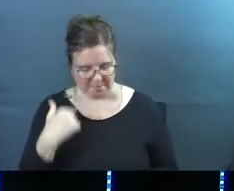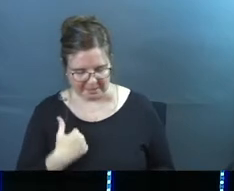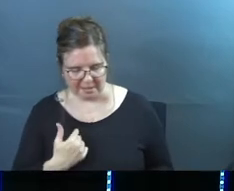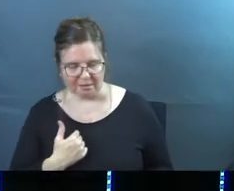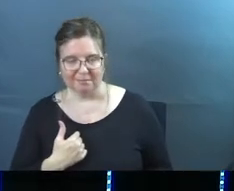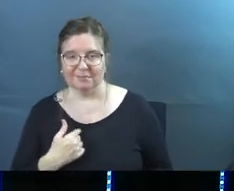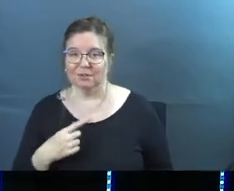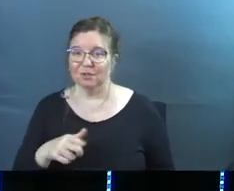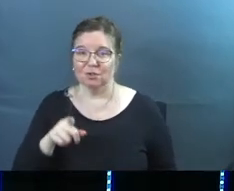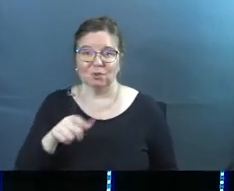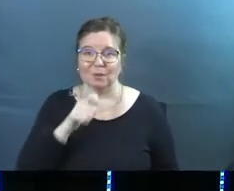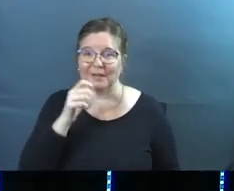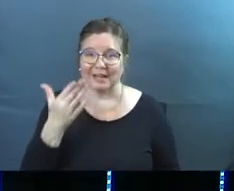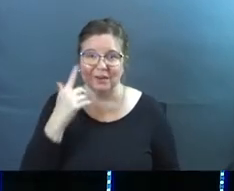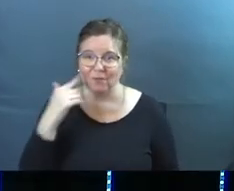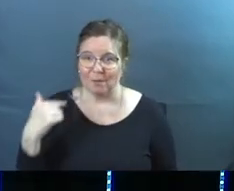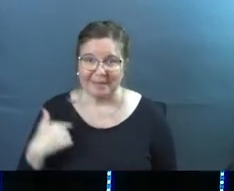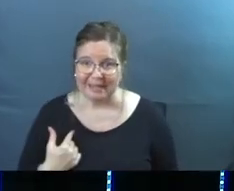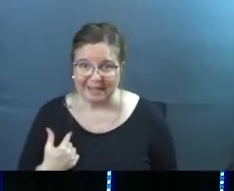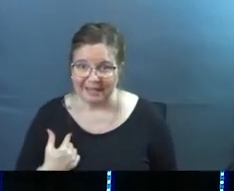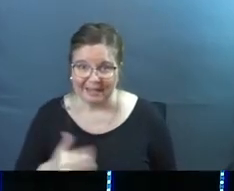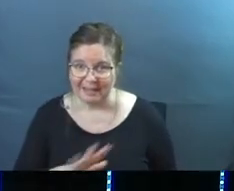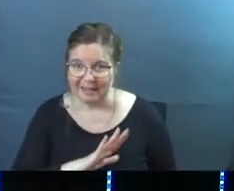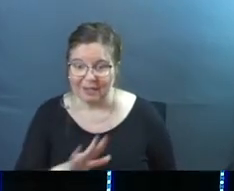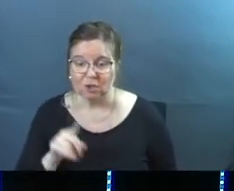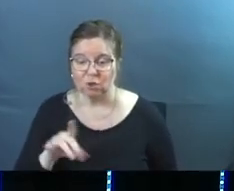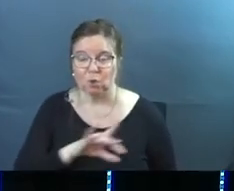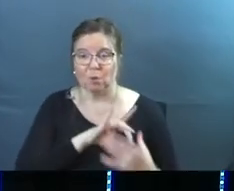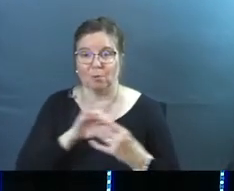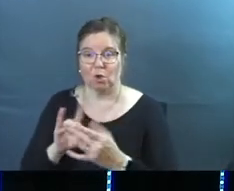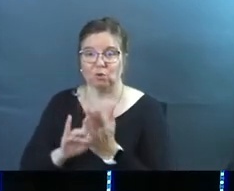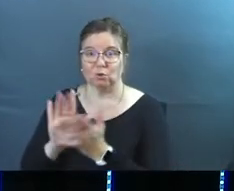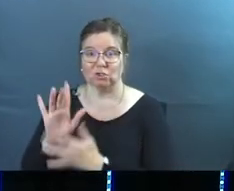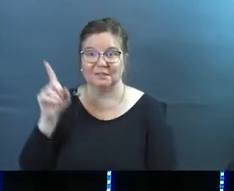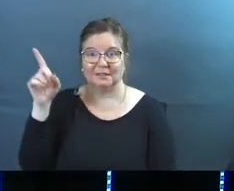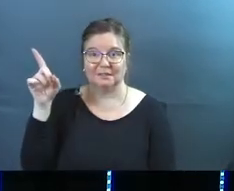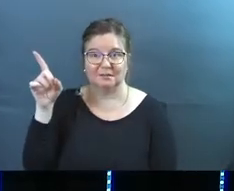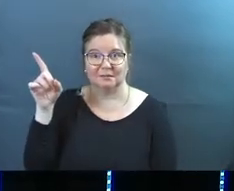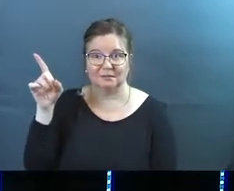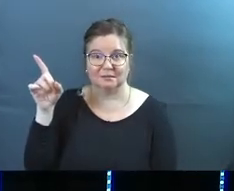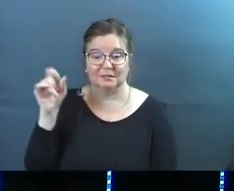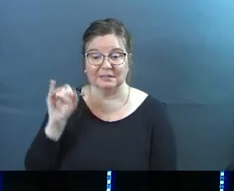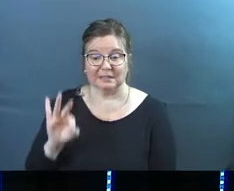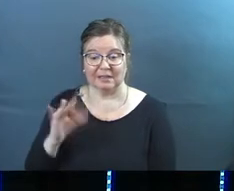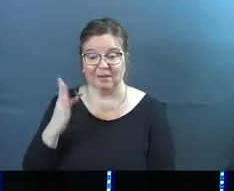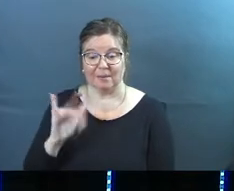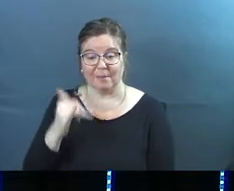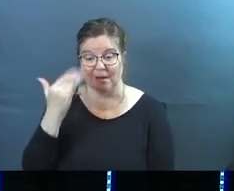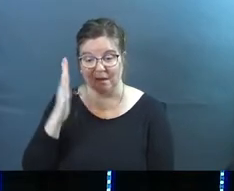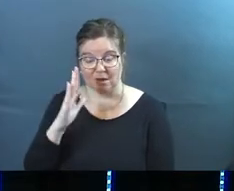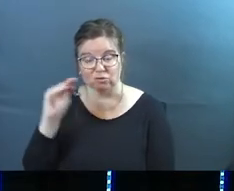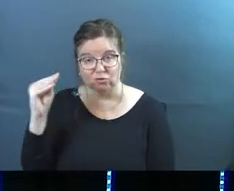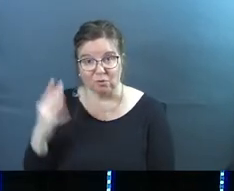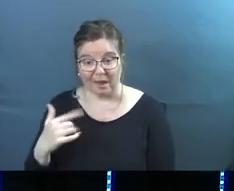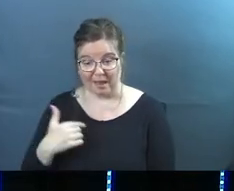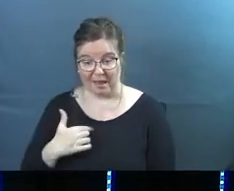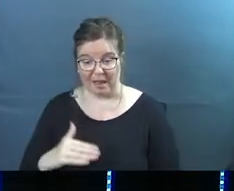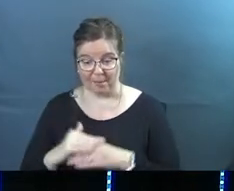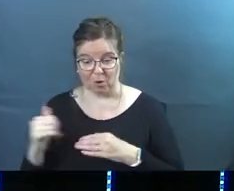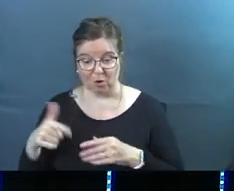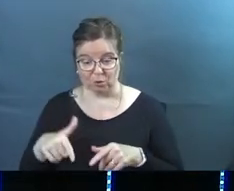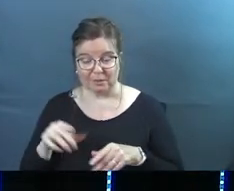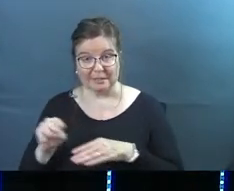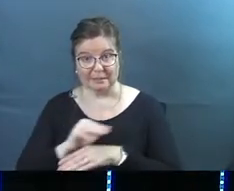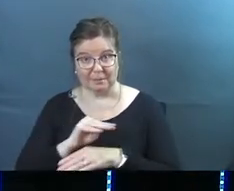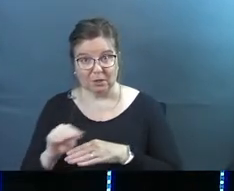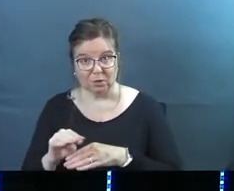You are not here for me. You belong to Jesus. If by God's grace, I am called